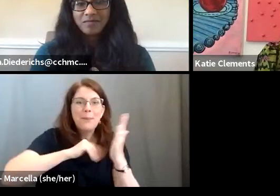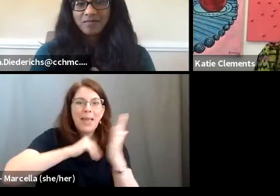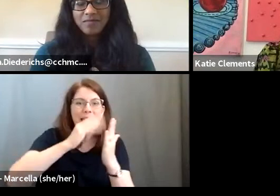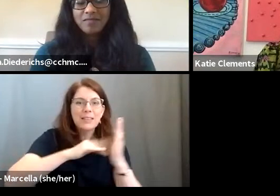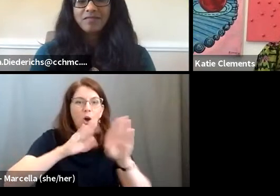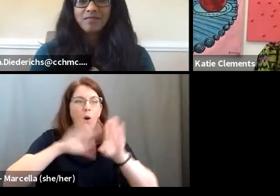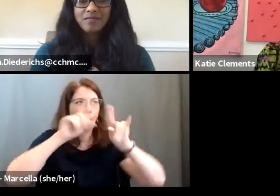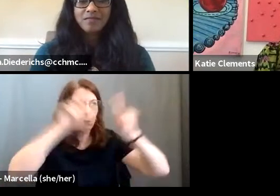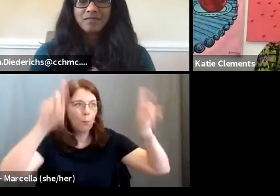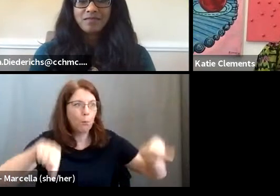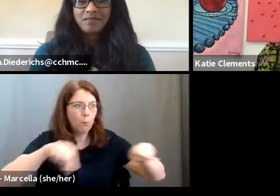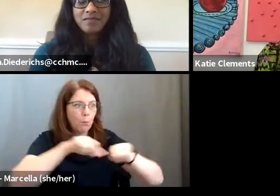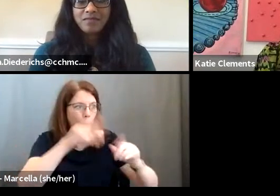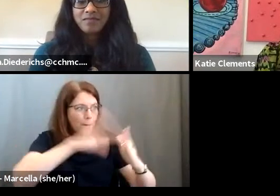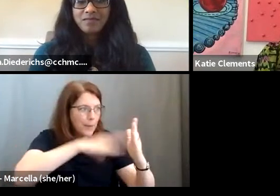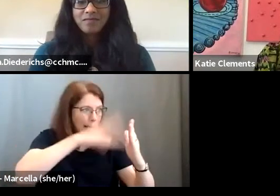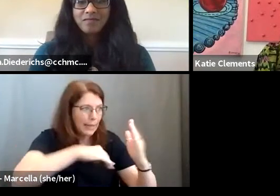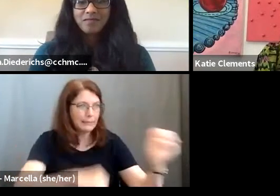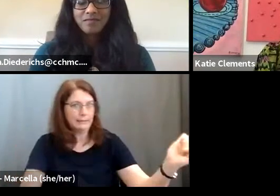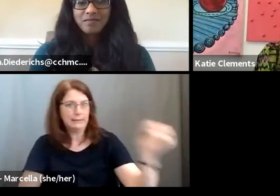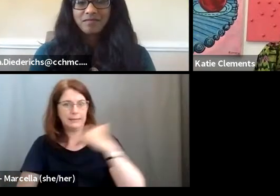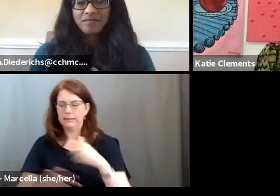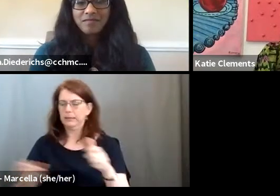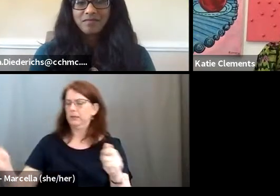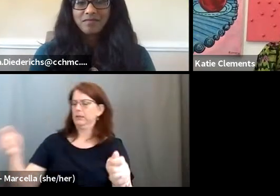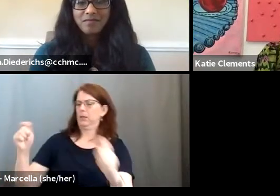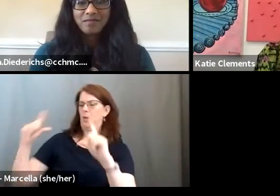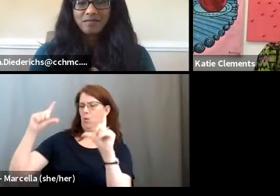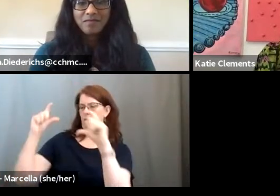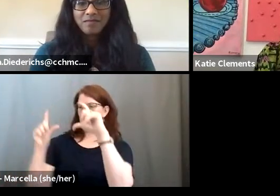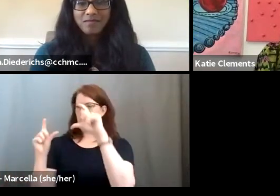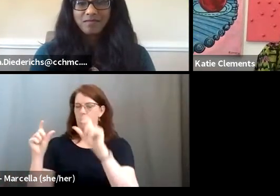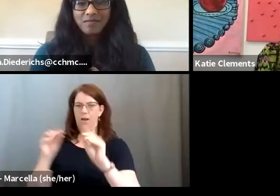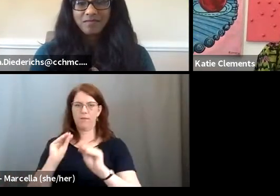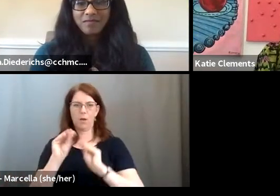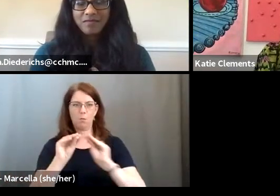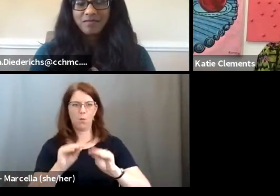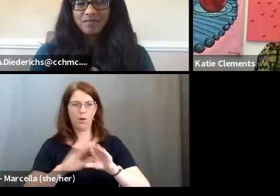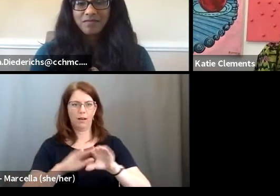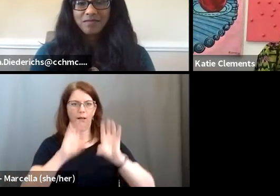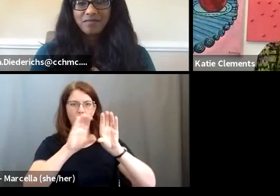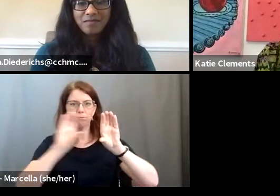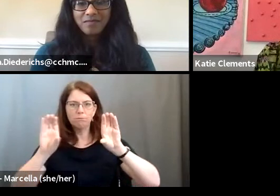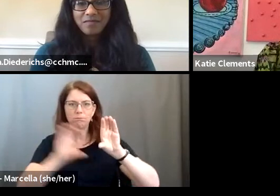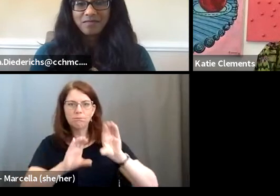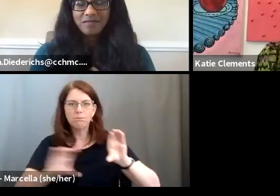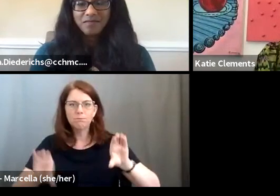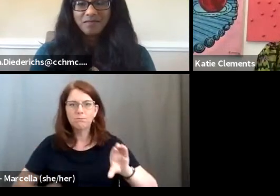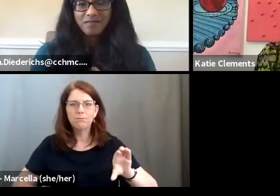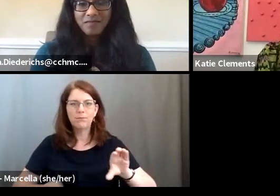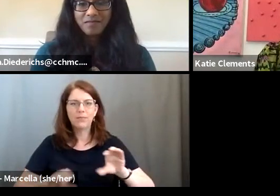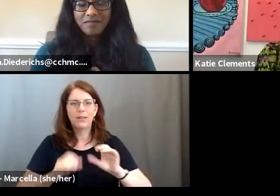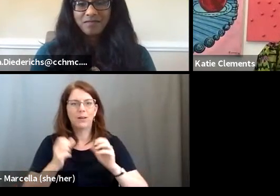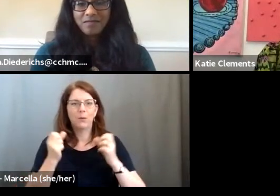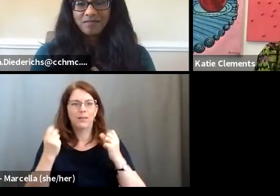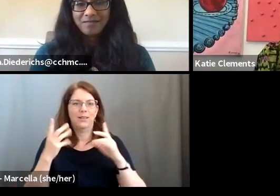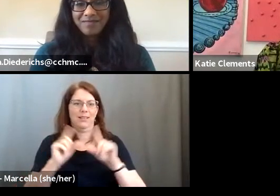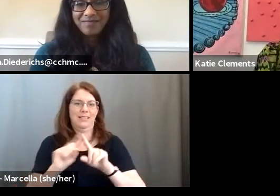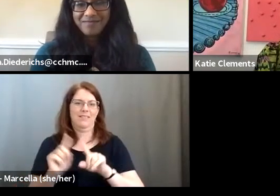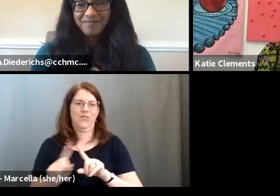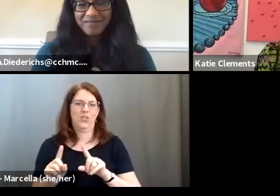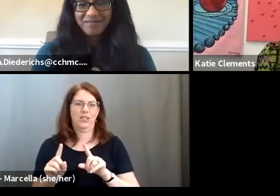boards and sending them over to us that we were photographing and putting into board layouts with all those kinds of